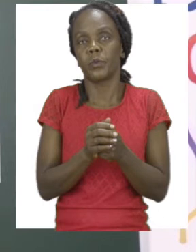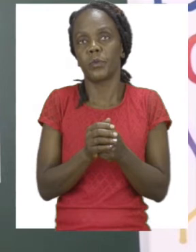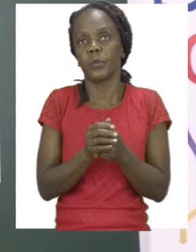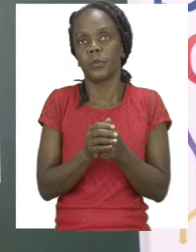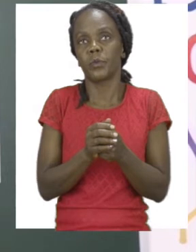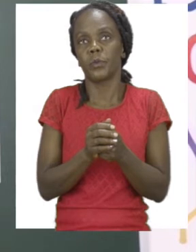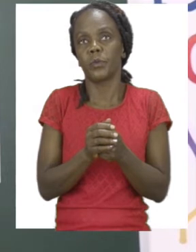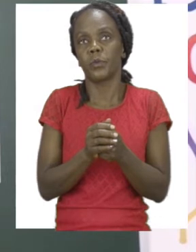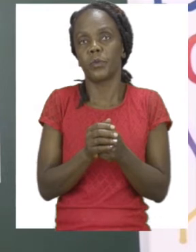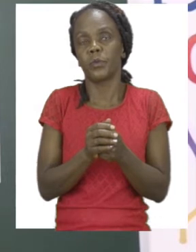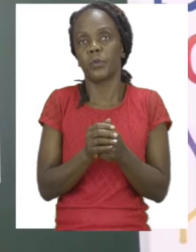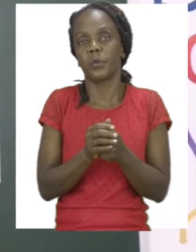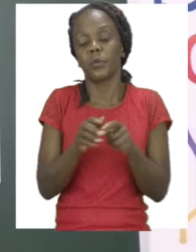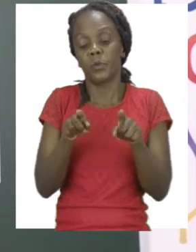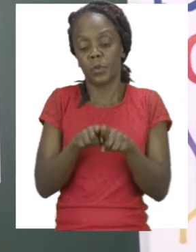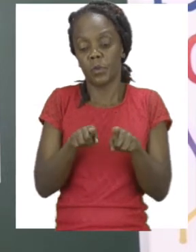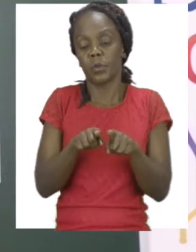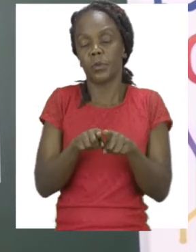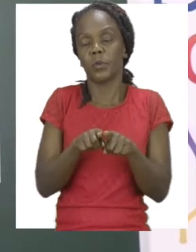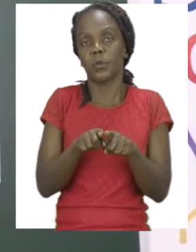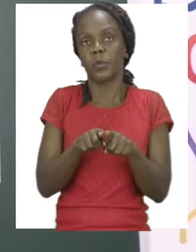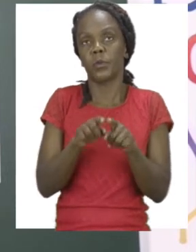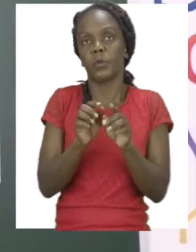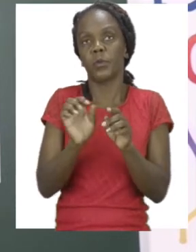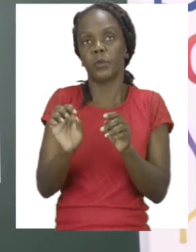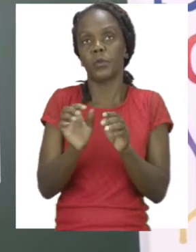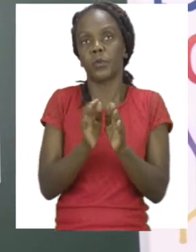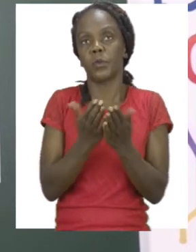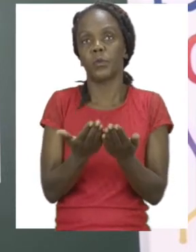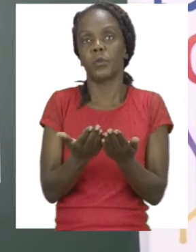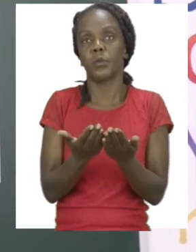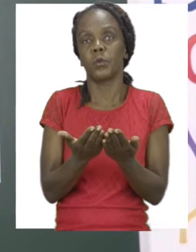just like the one in your booklet, and I am going to take a few papers.